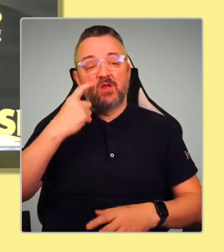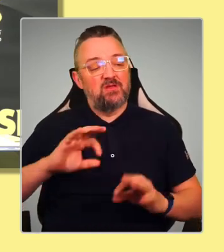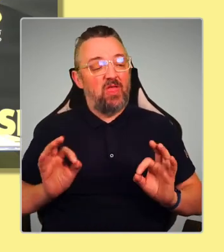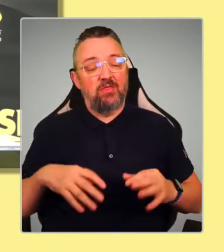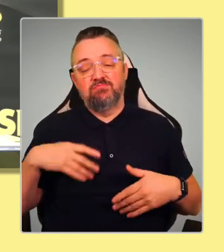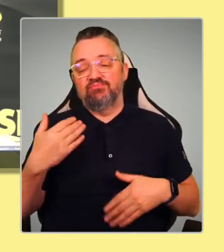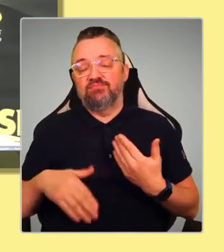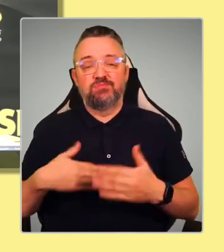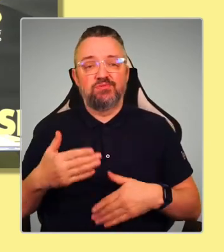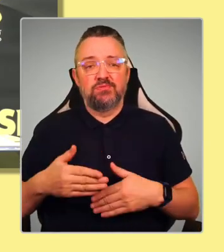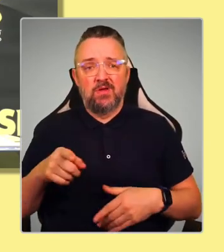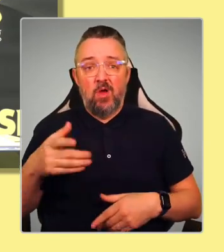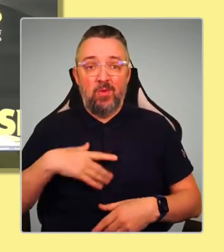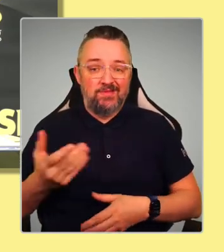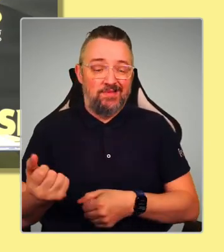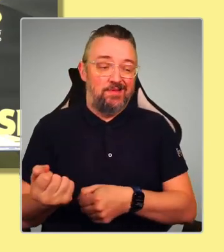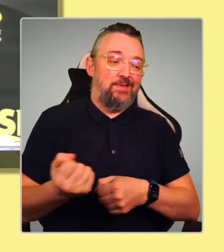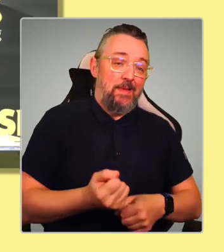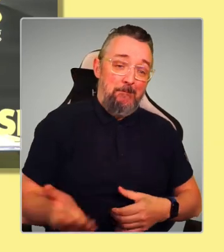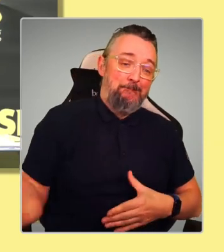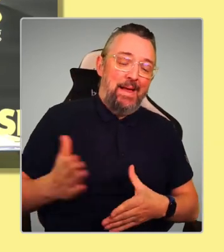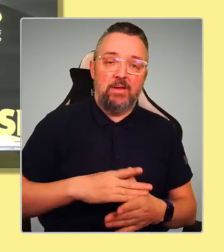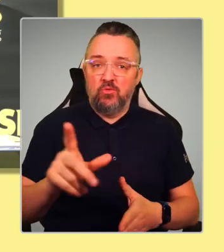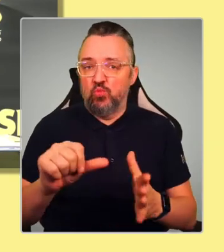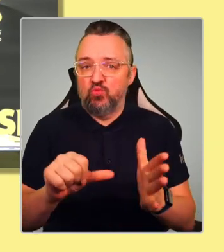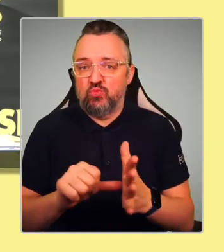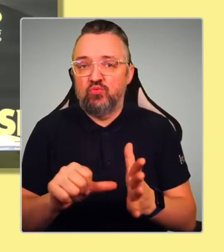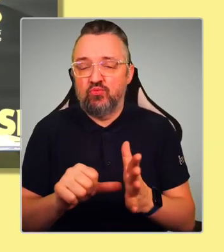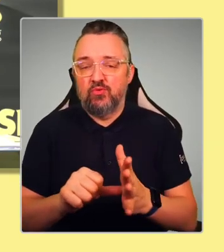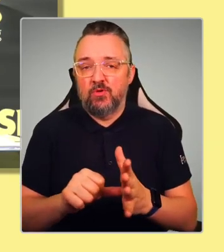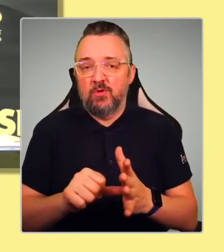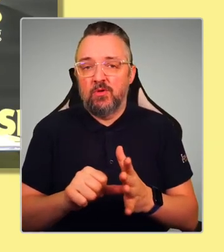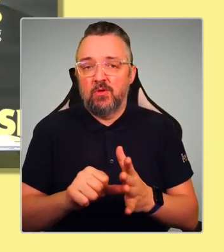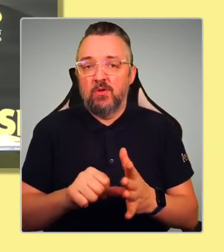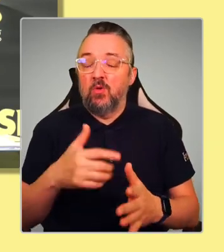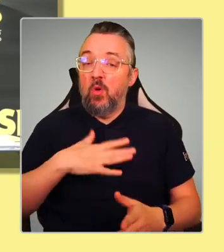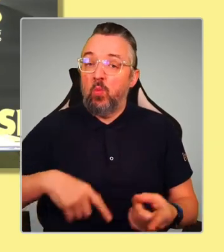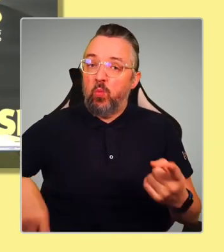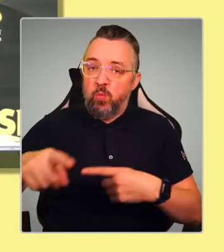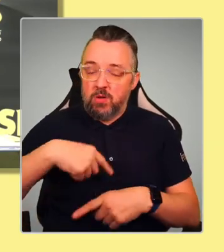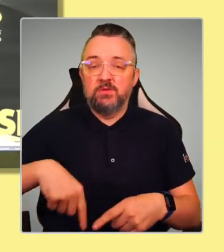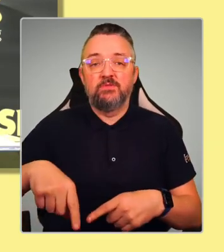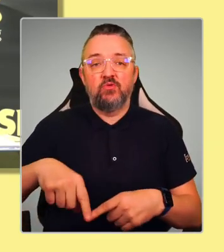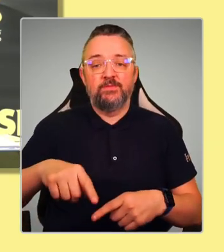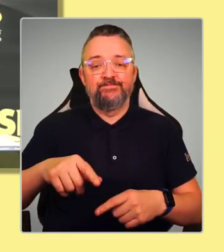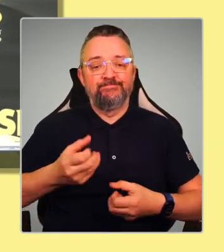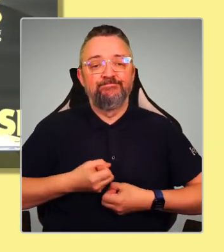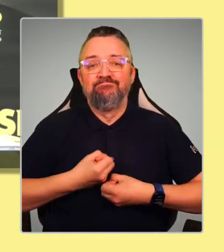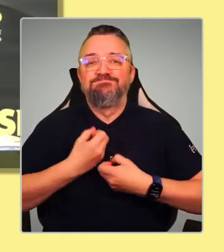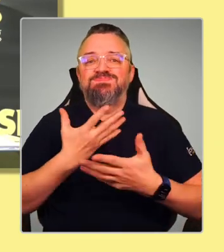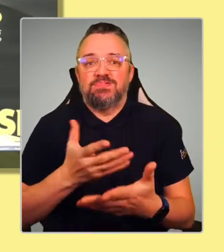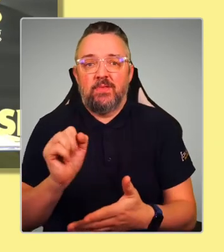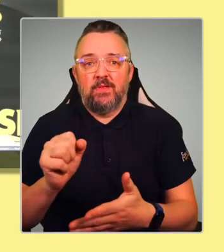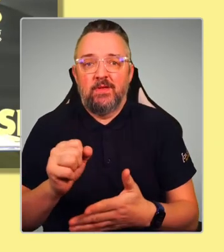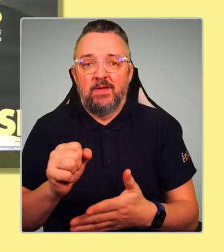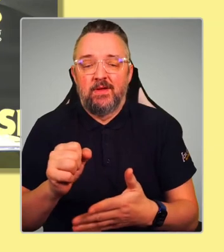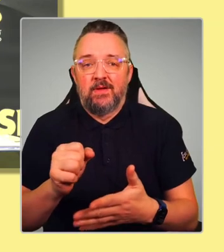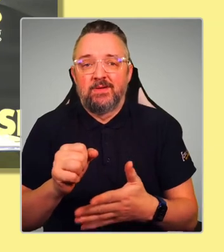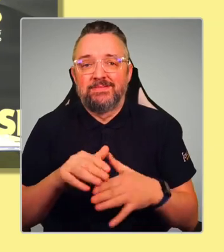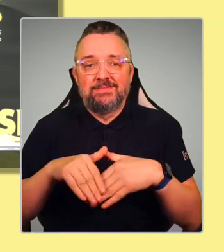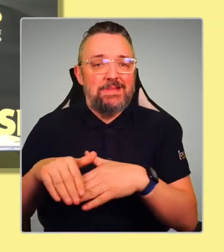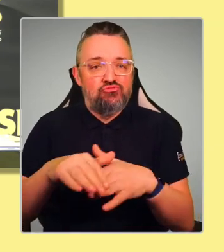into that pattern of voting, and we want people to be able to express their democratic choices. So I would love it if the YSI were to